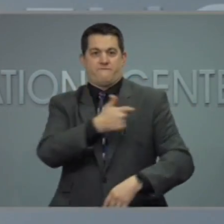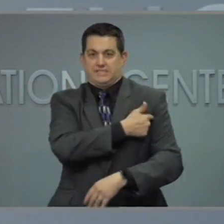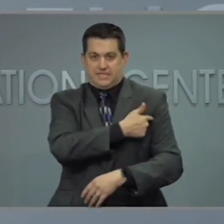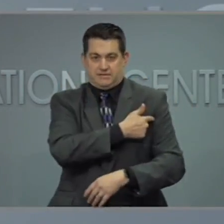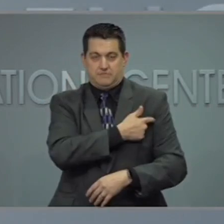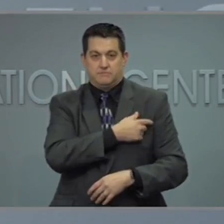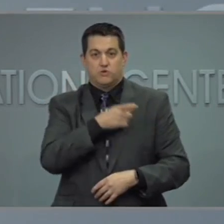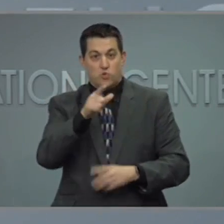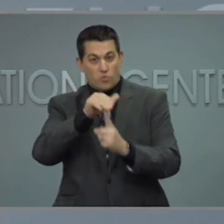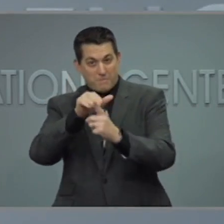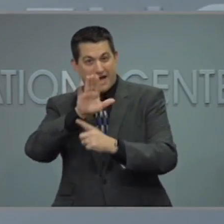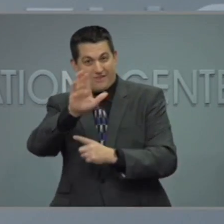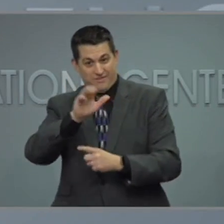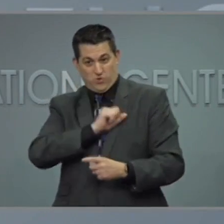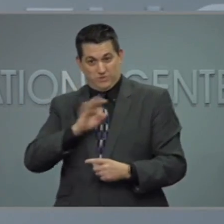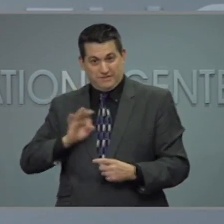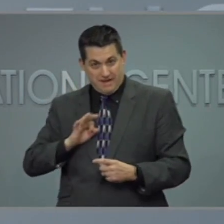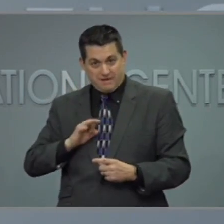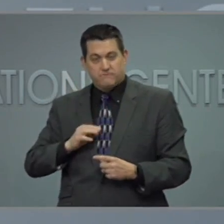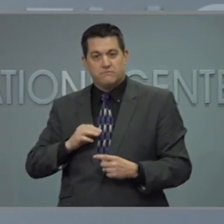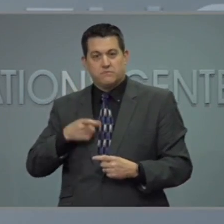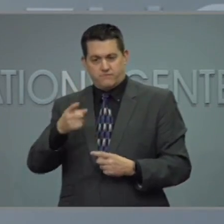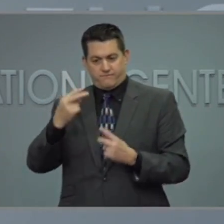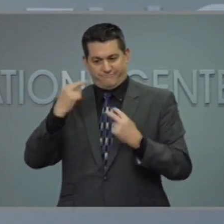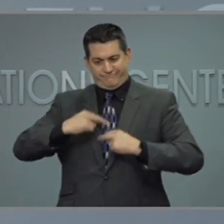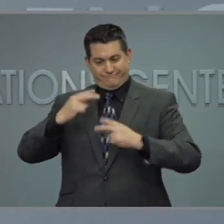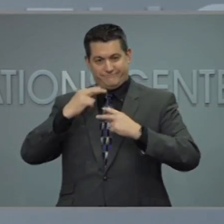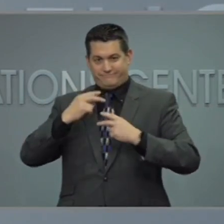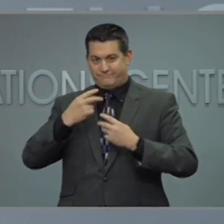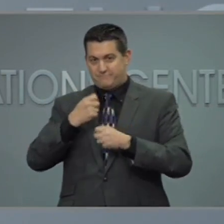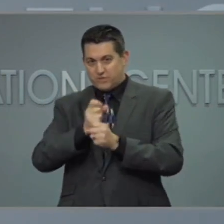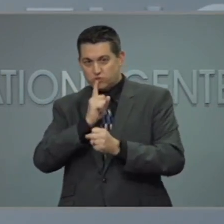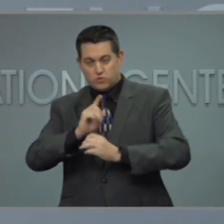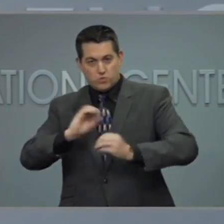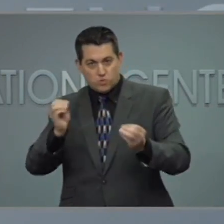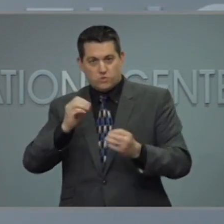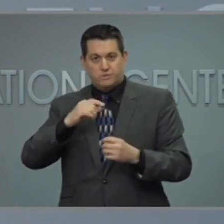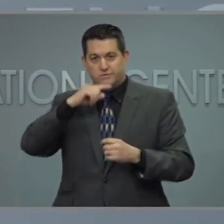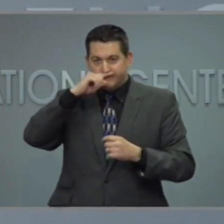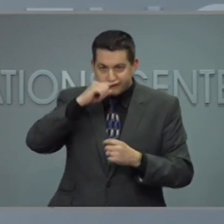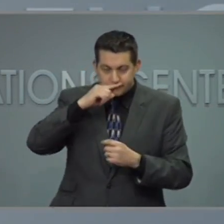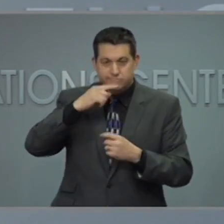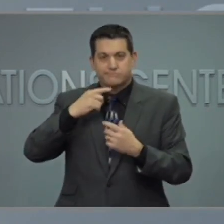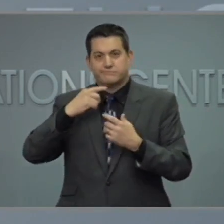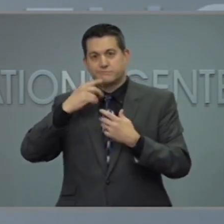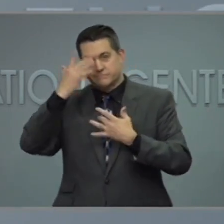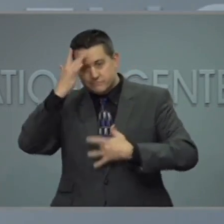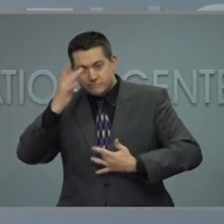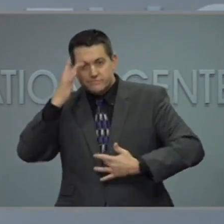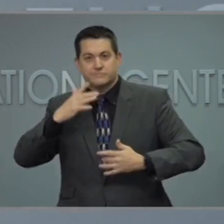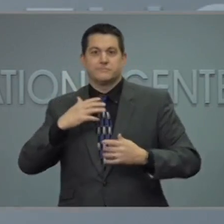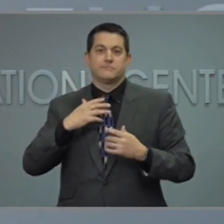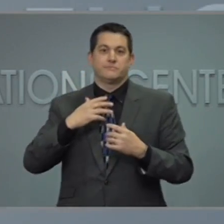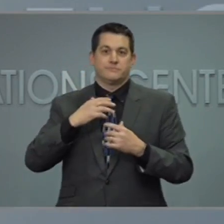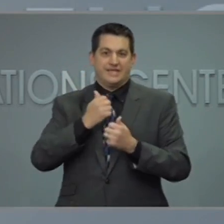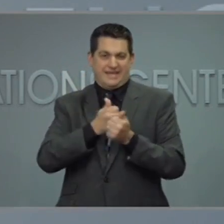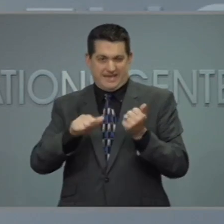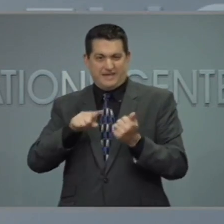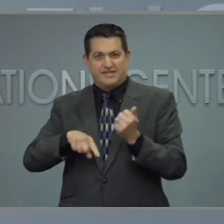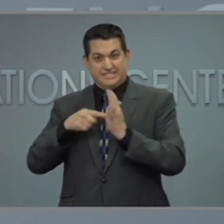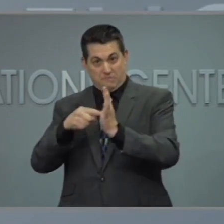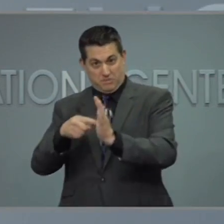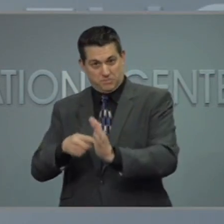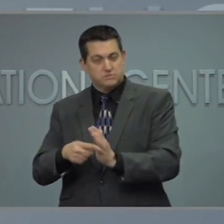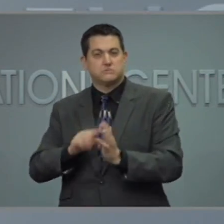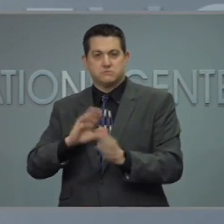employees to self monitor for symptoms of COVID-19 and have a plan to immediately isolate and remove sick workers and clean those high